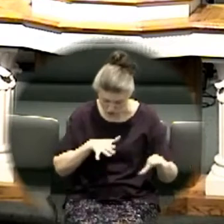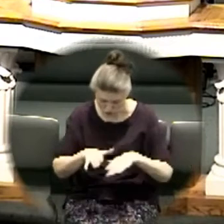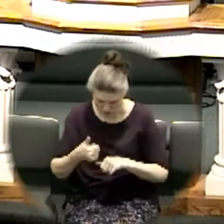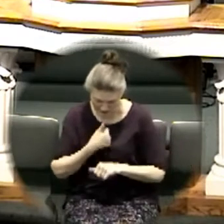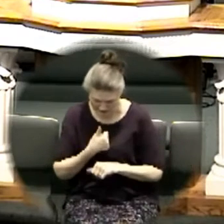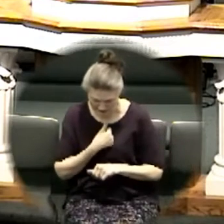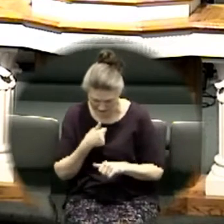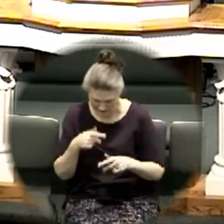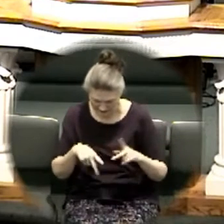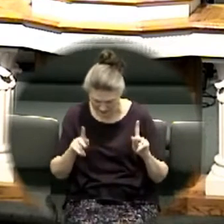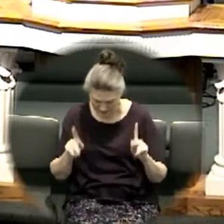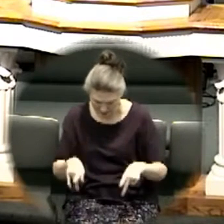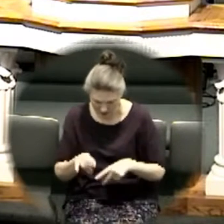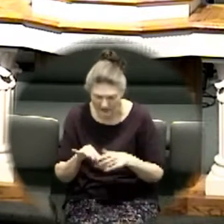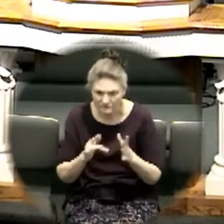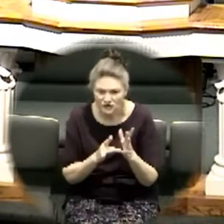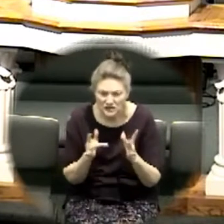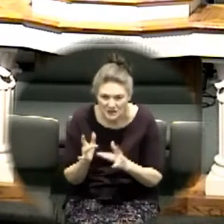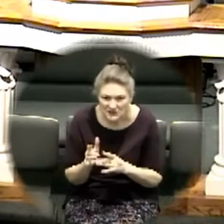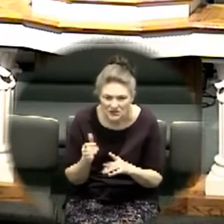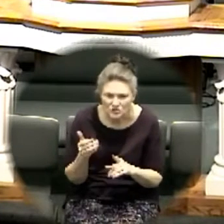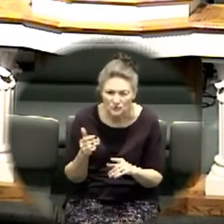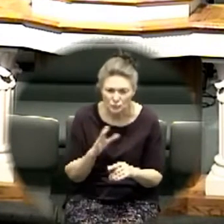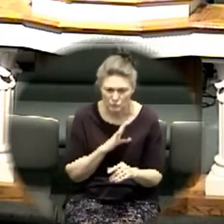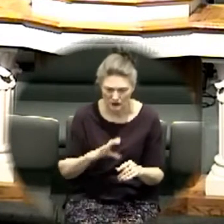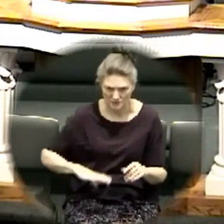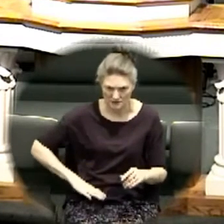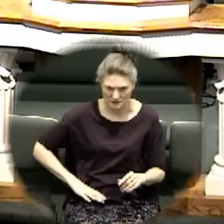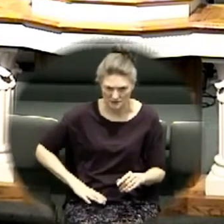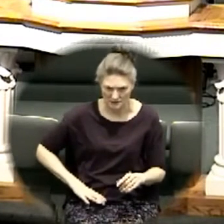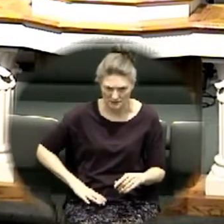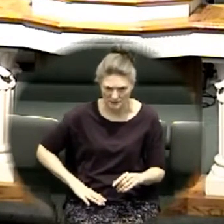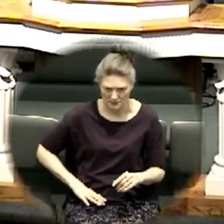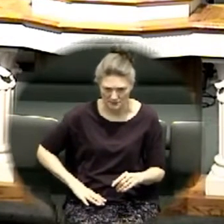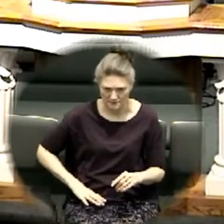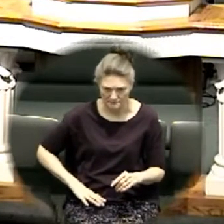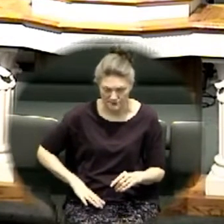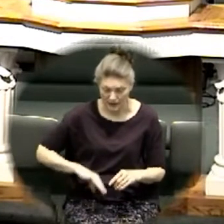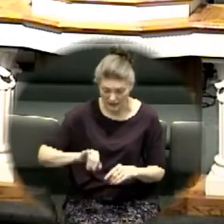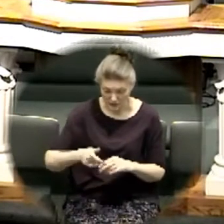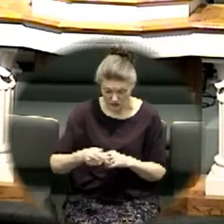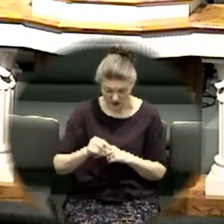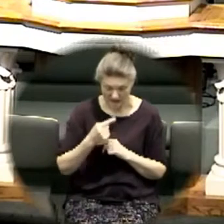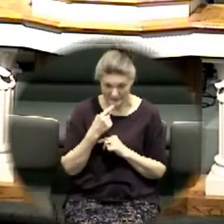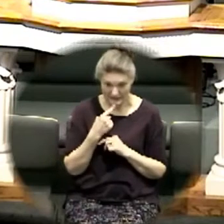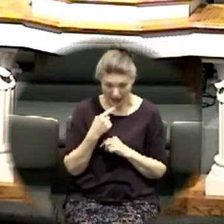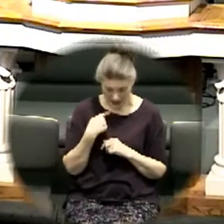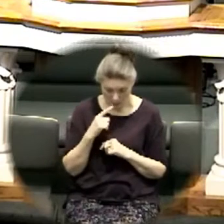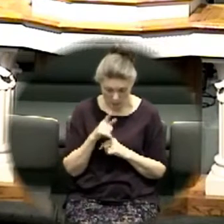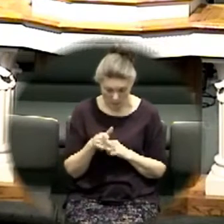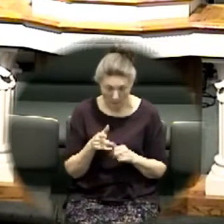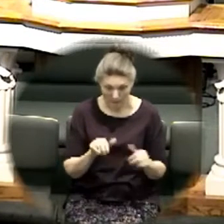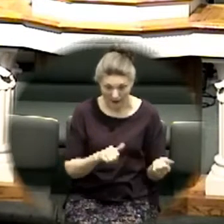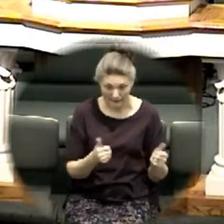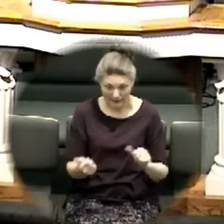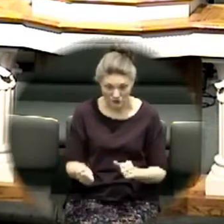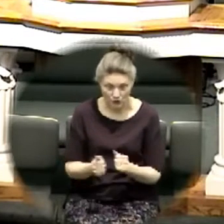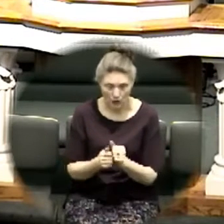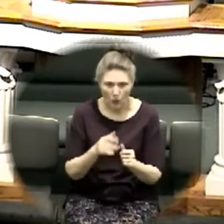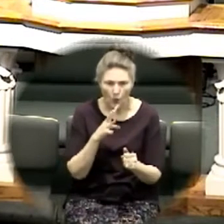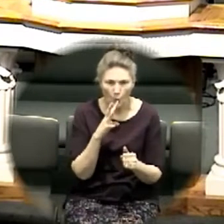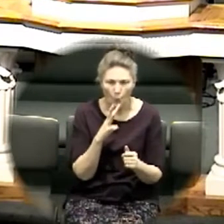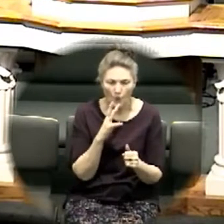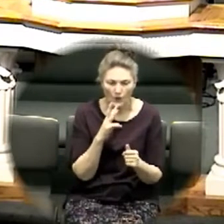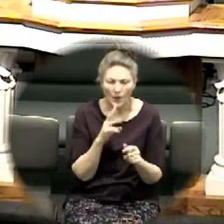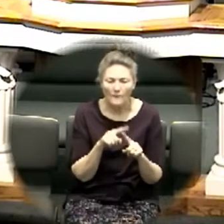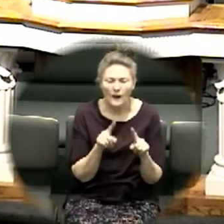in the person of Jesus Christ John answered them saying I indeed baptize with water but there stands one